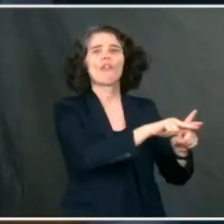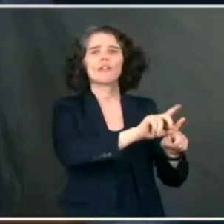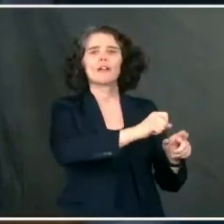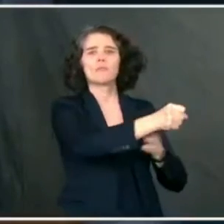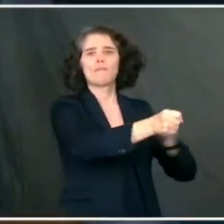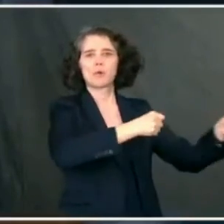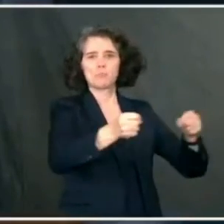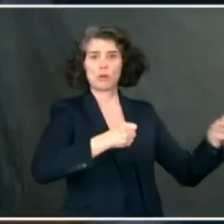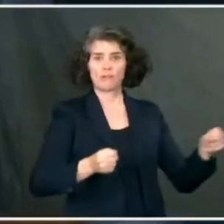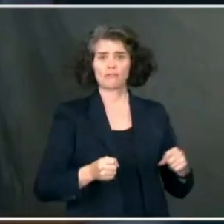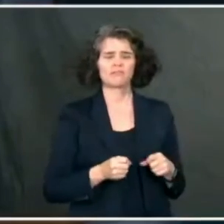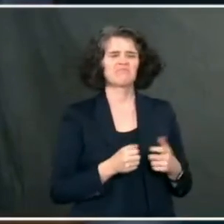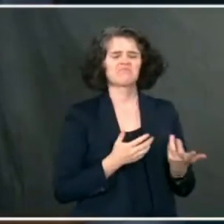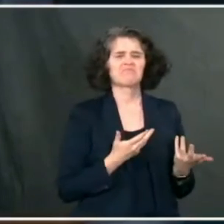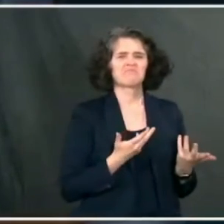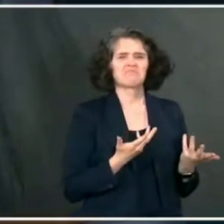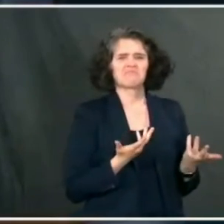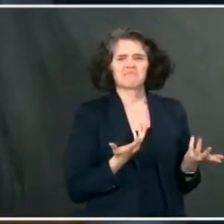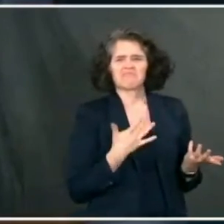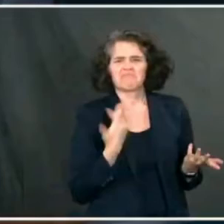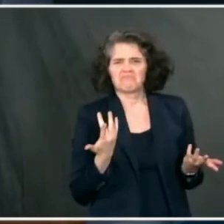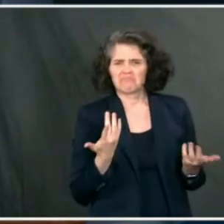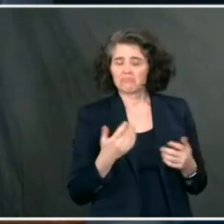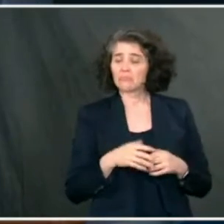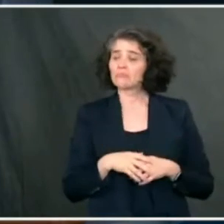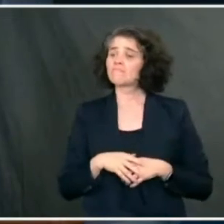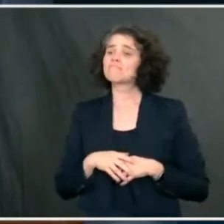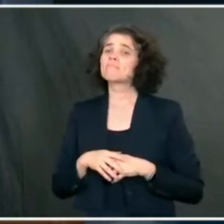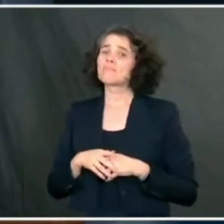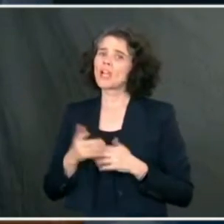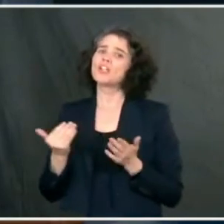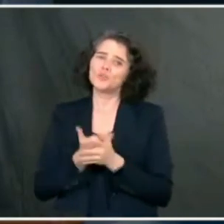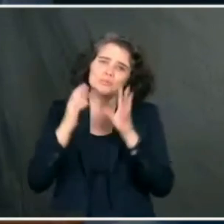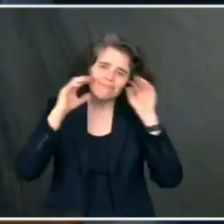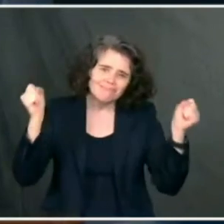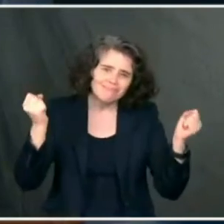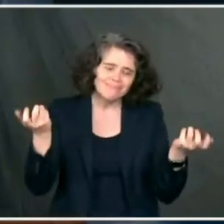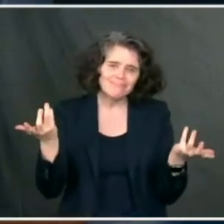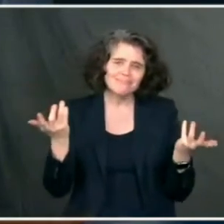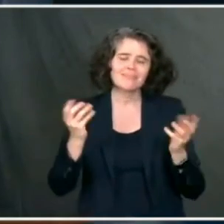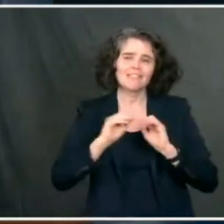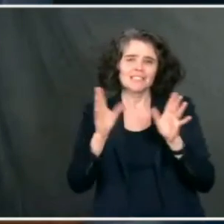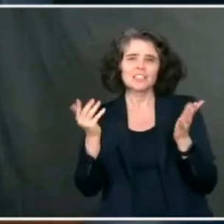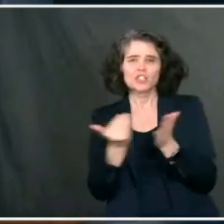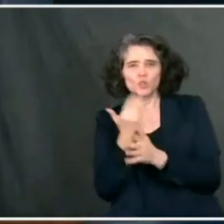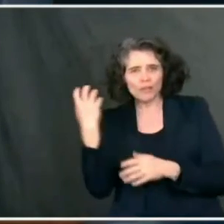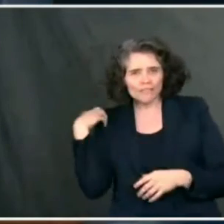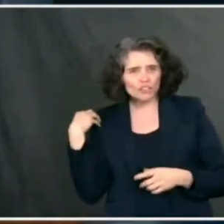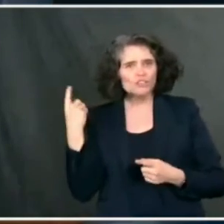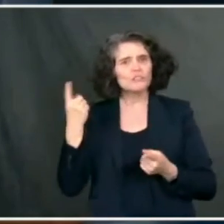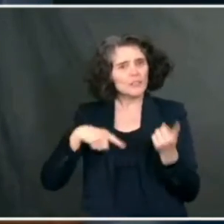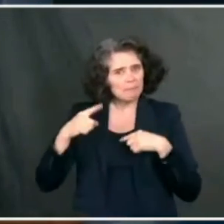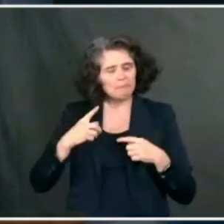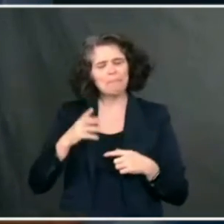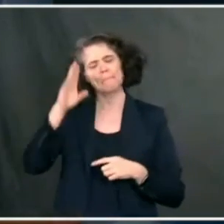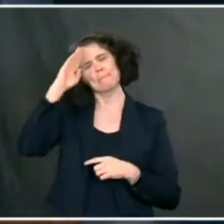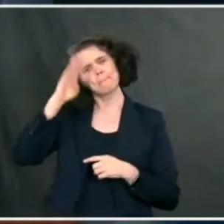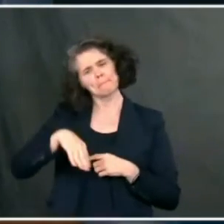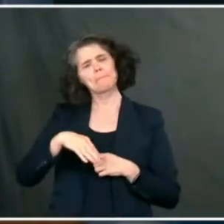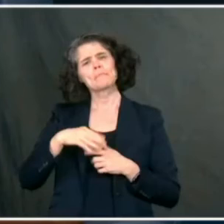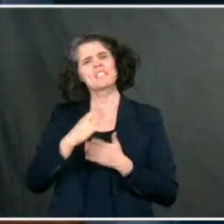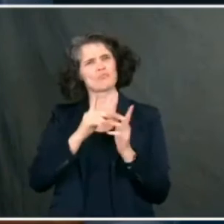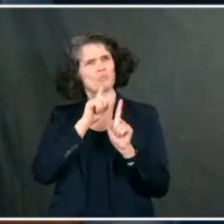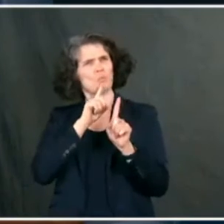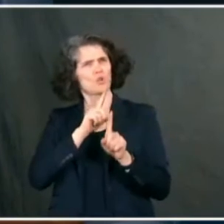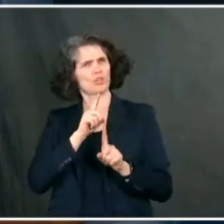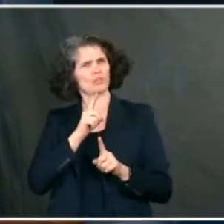Well, there's a new administration. So obviously there are a number of new officials in place. I know there was some reporting, for example, and I